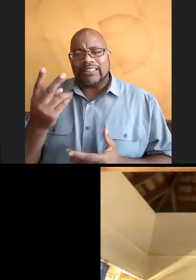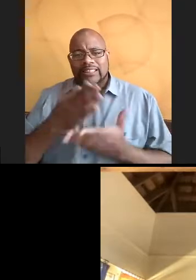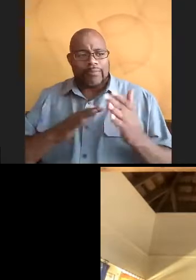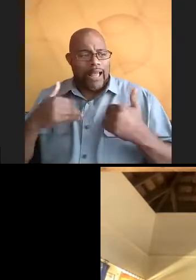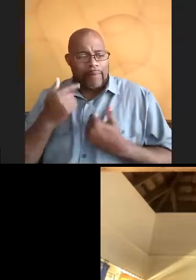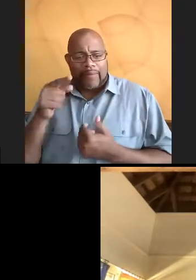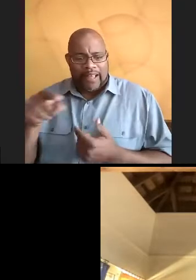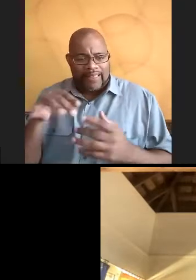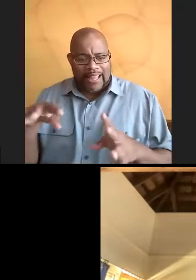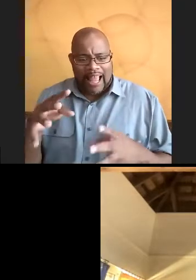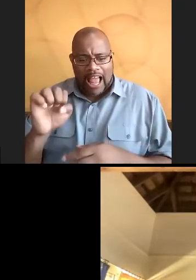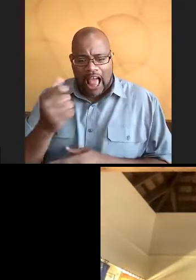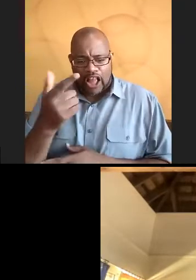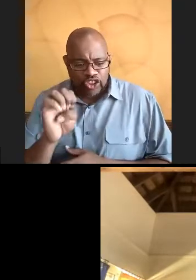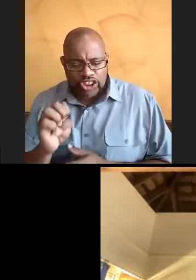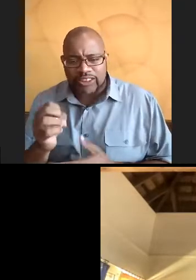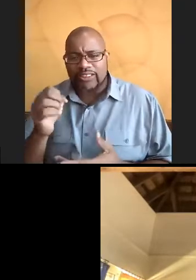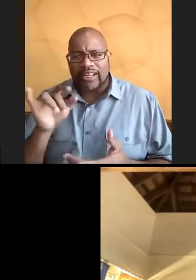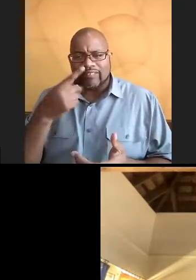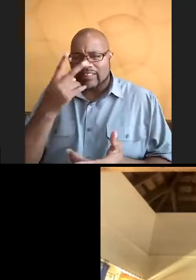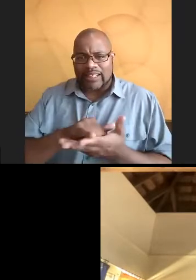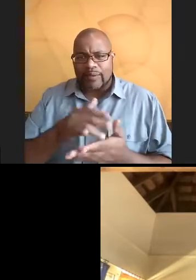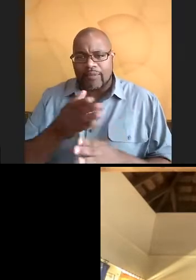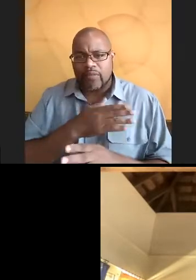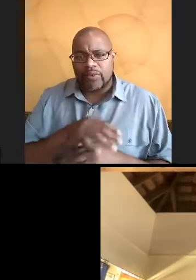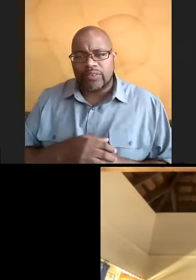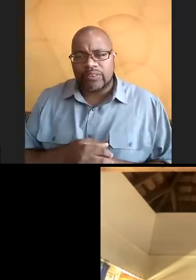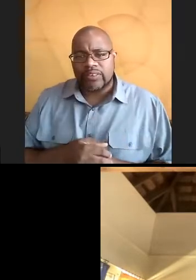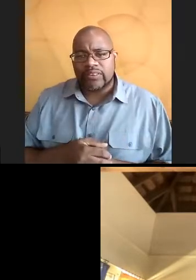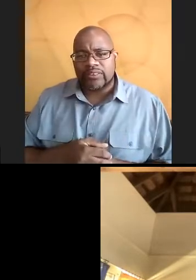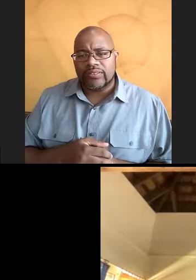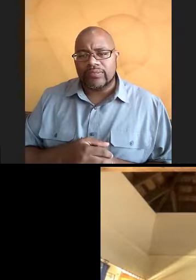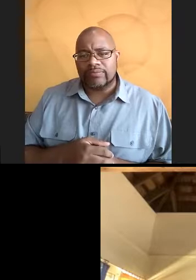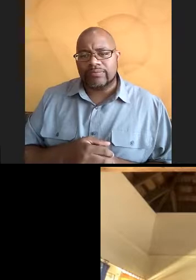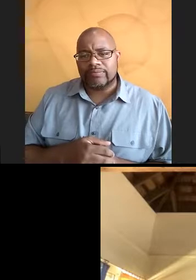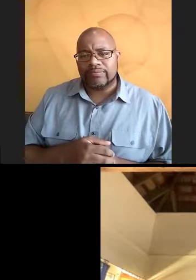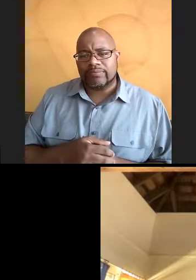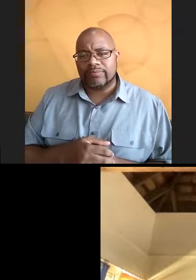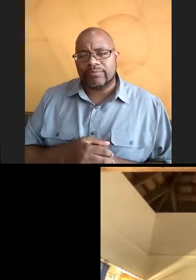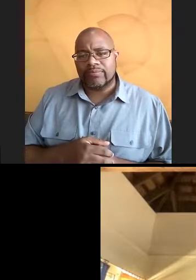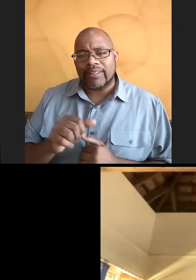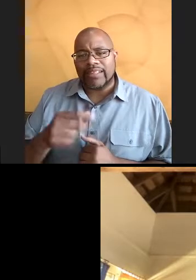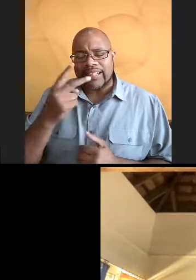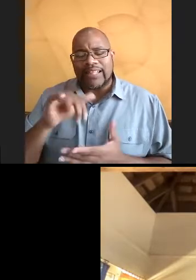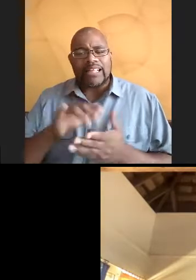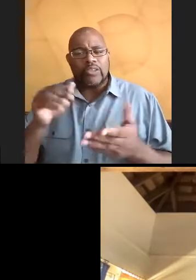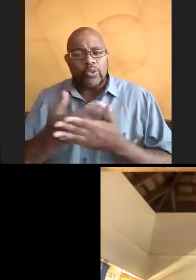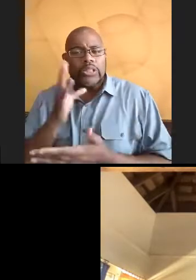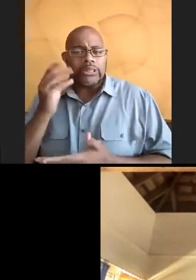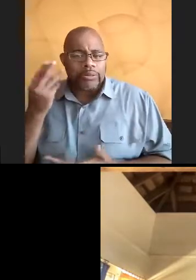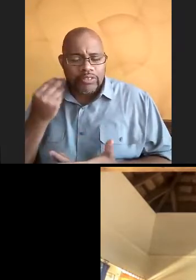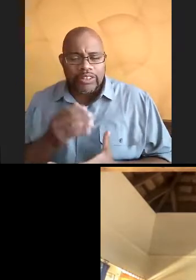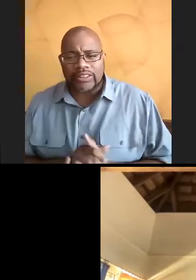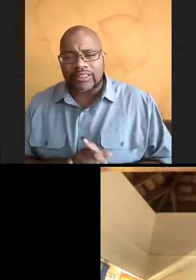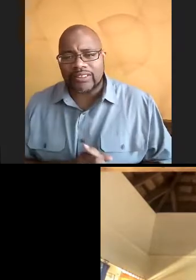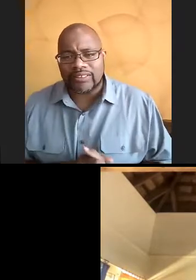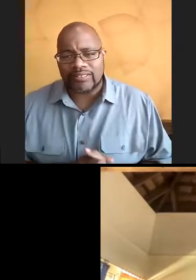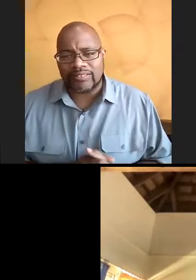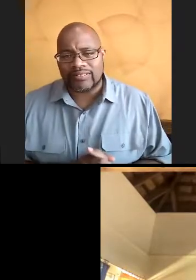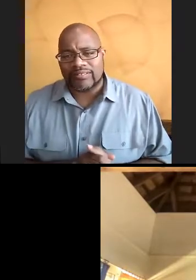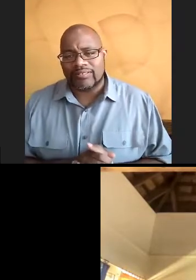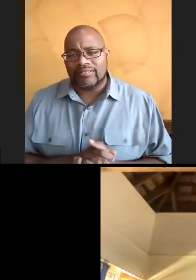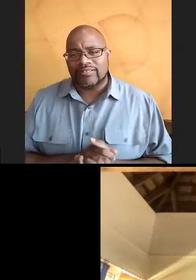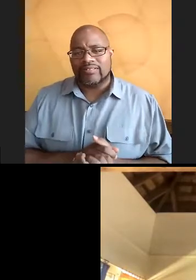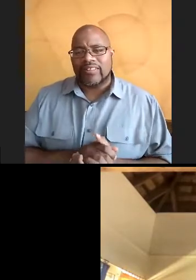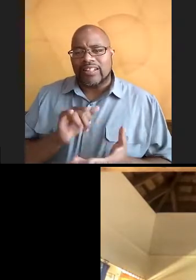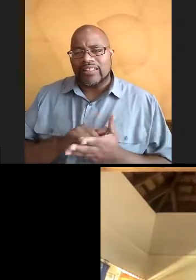algae, which is really what I study that I've seen them in books, but this is my first time actually experiencing them live in person. And so